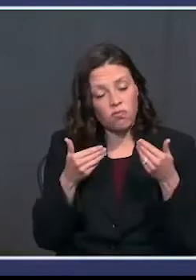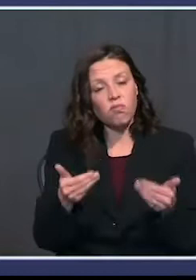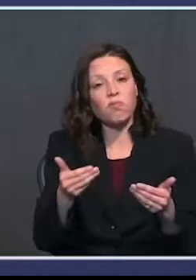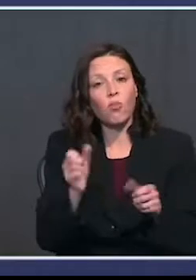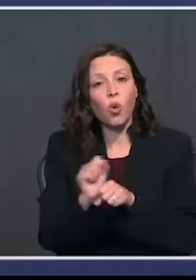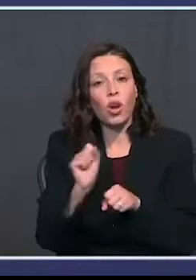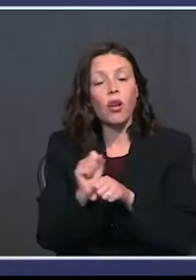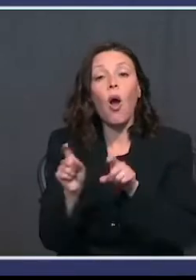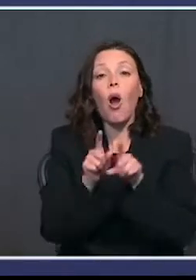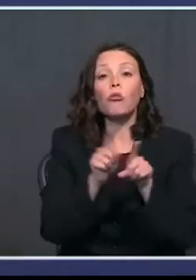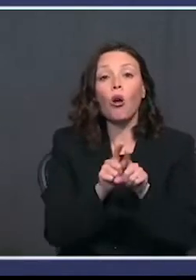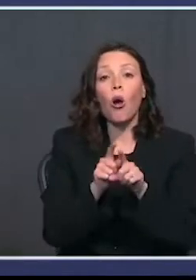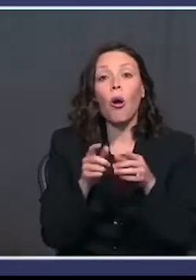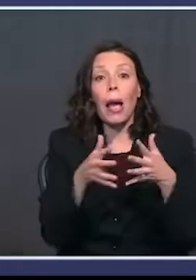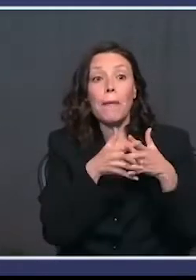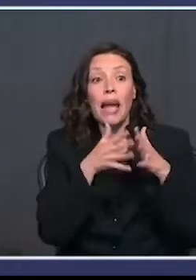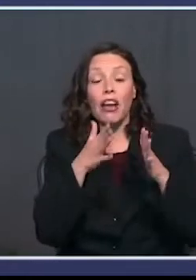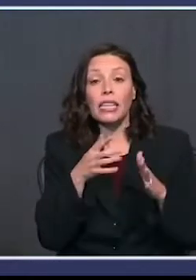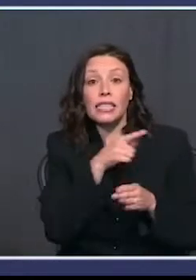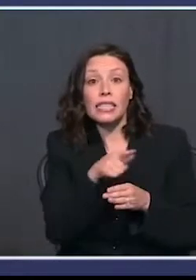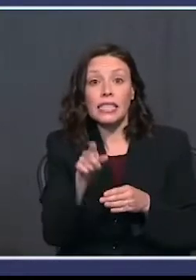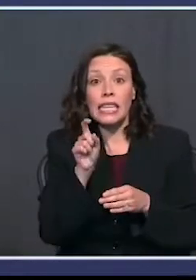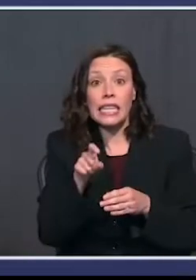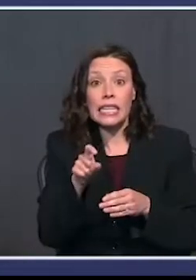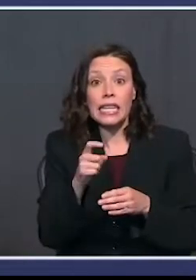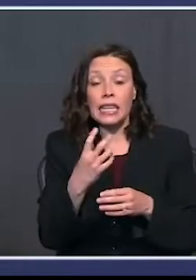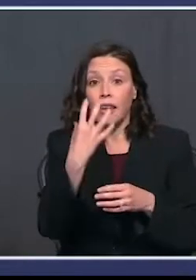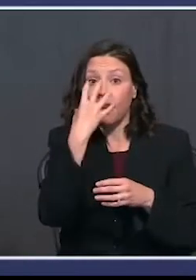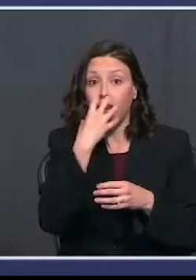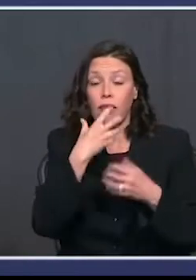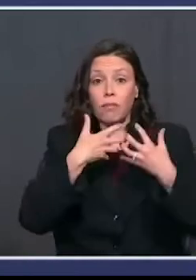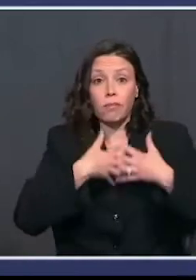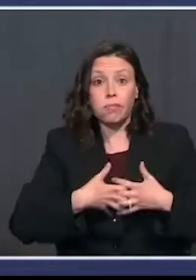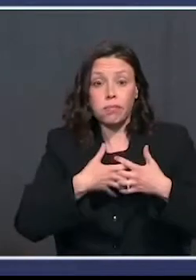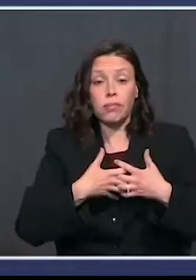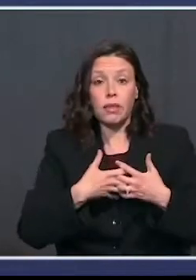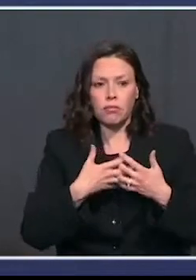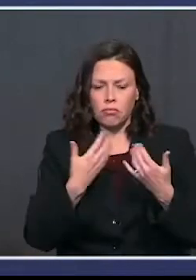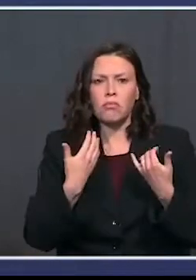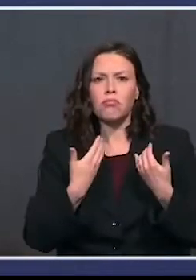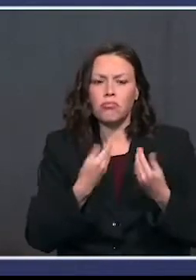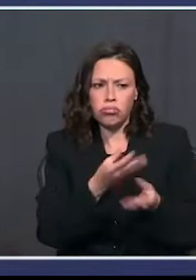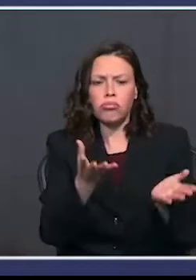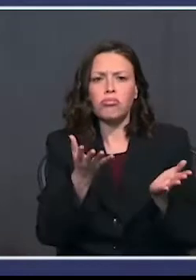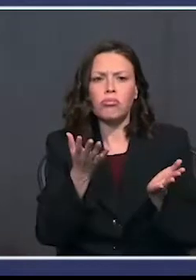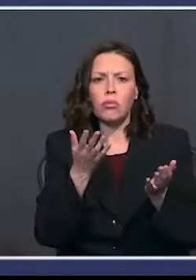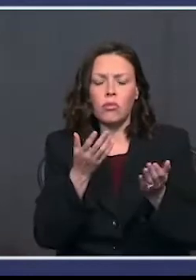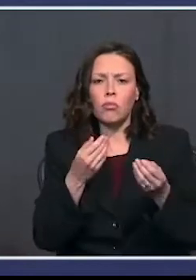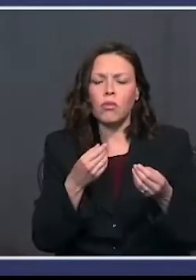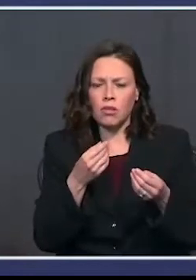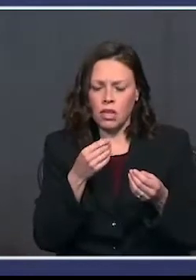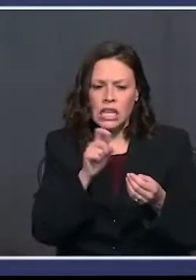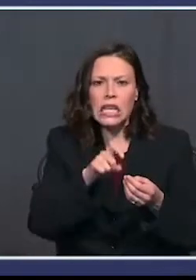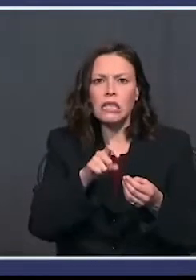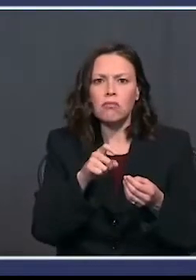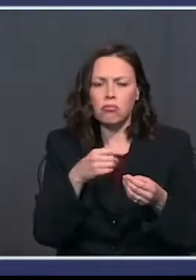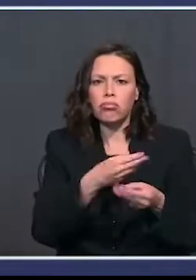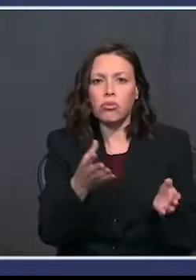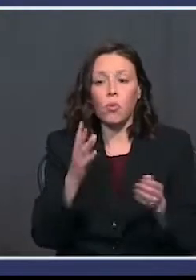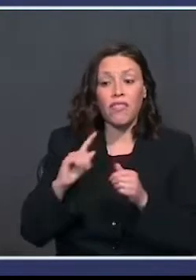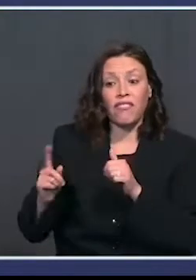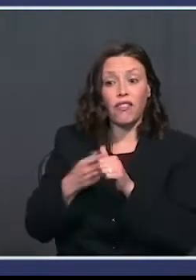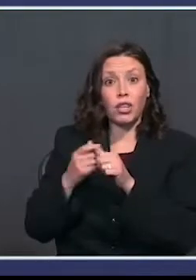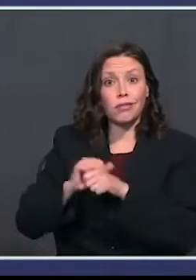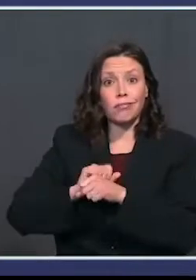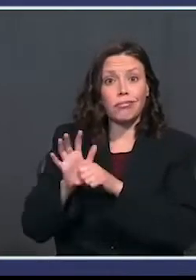also did it where no American who has needed a ventilator has been denied a ventilator. When we when this first came